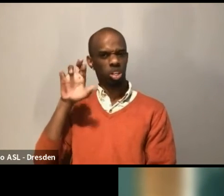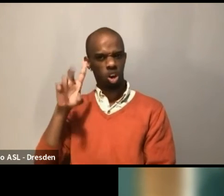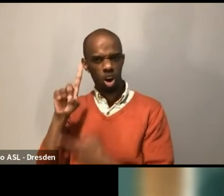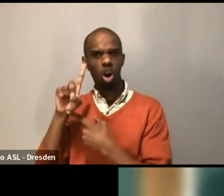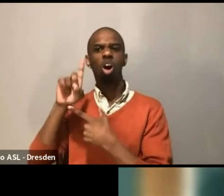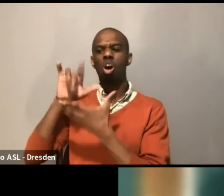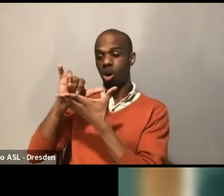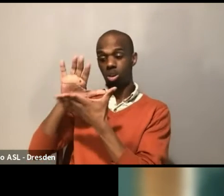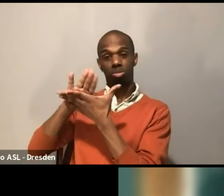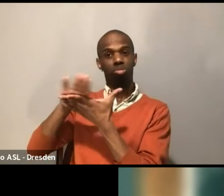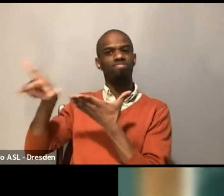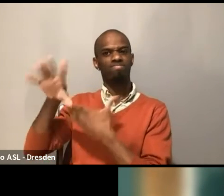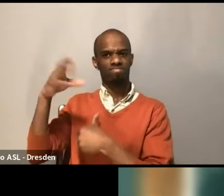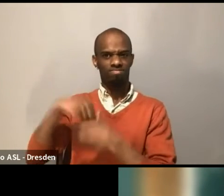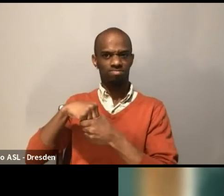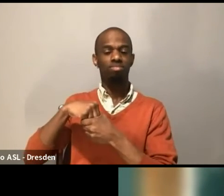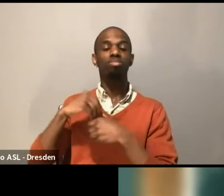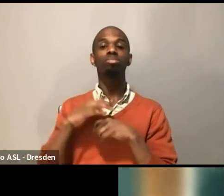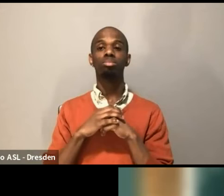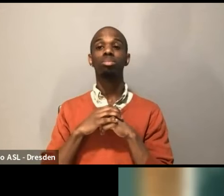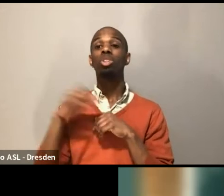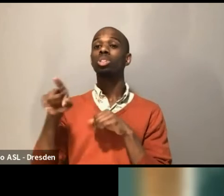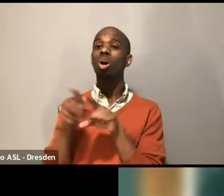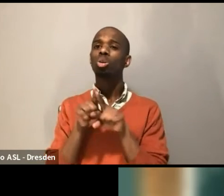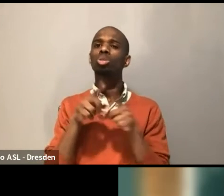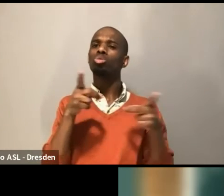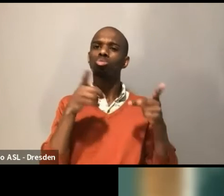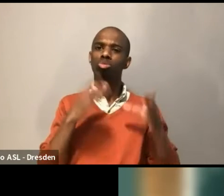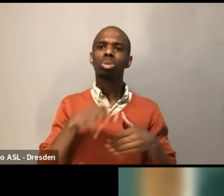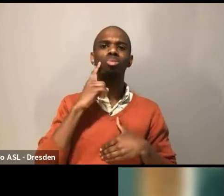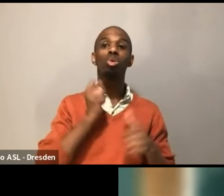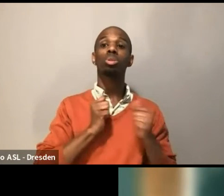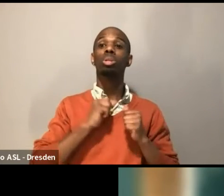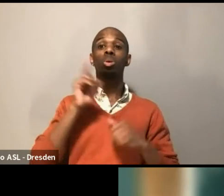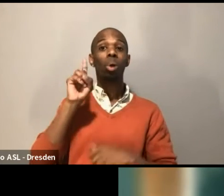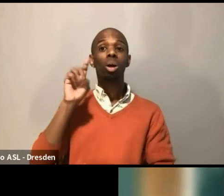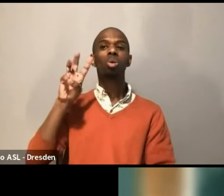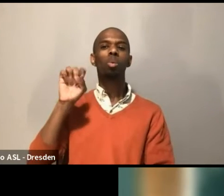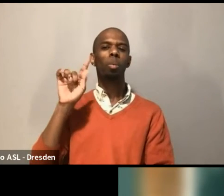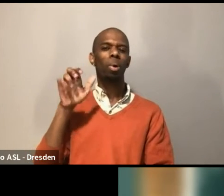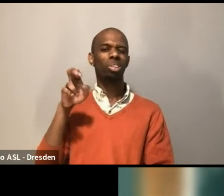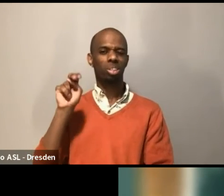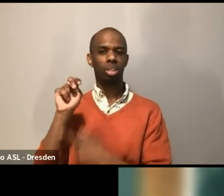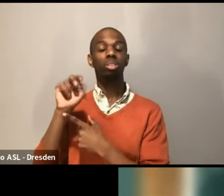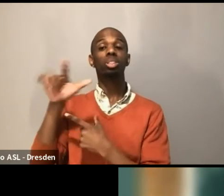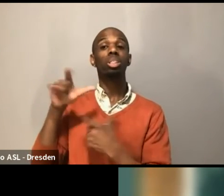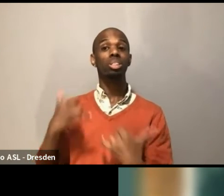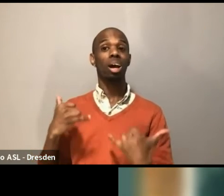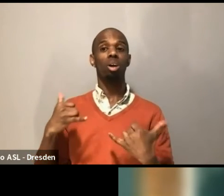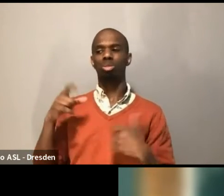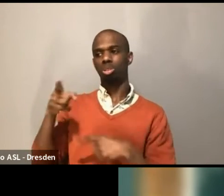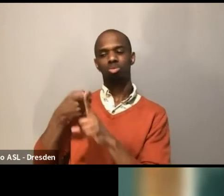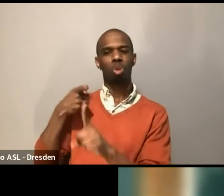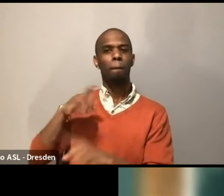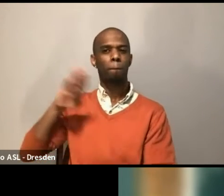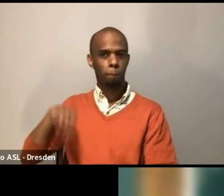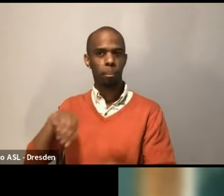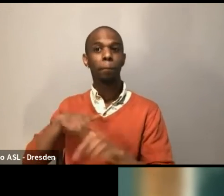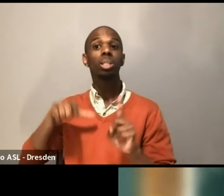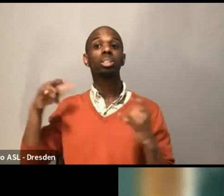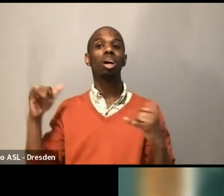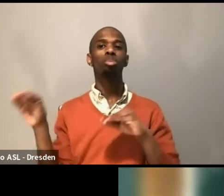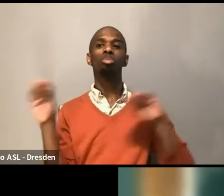of Drama's Theater Management Program in Wesleyan University. She is originally from Brazil and lives in New York City with her daughter. Roberta,